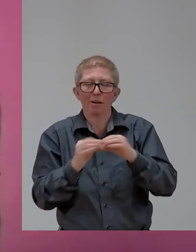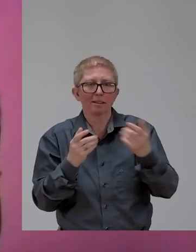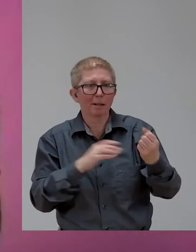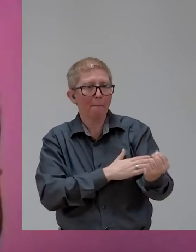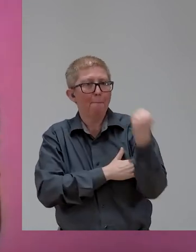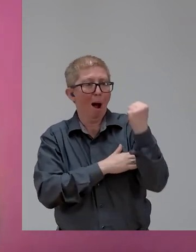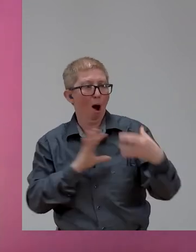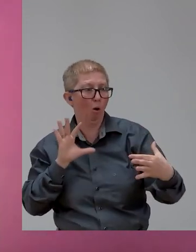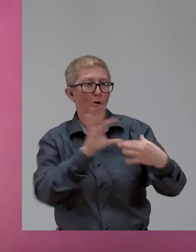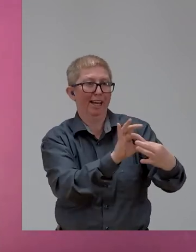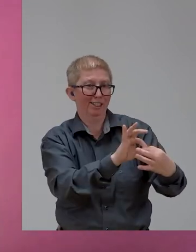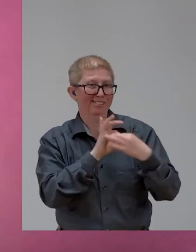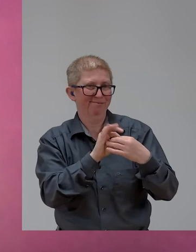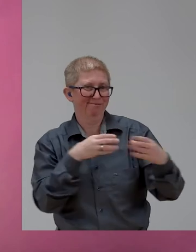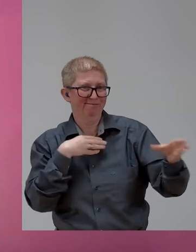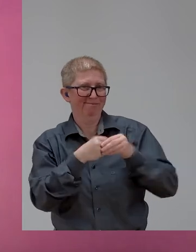The hand is another one.